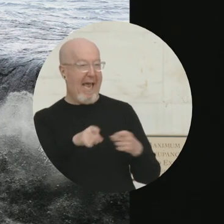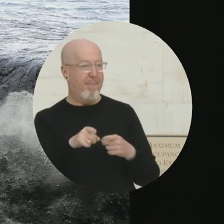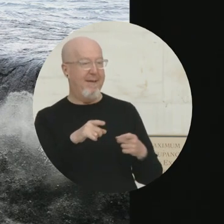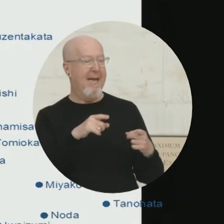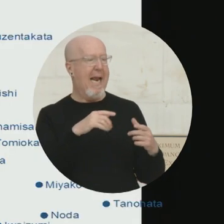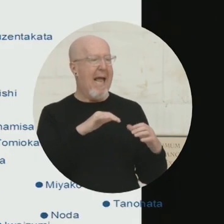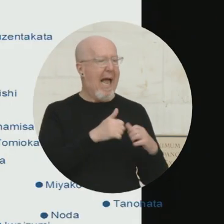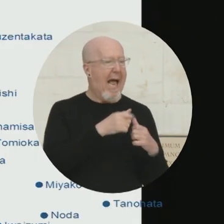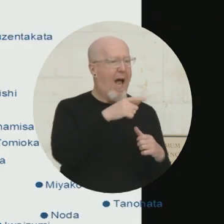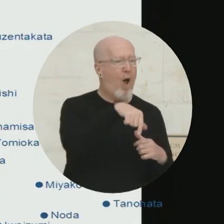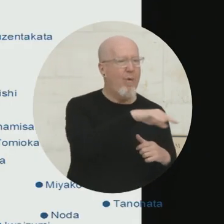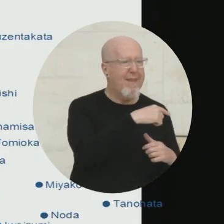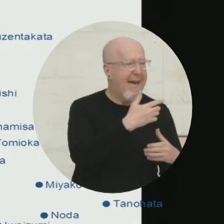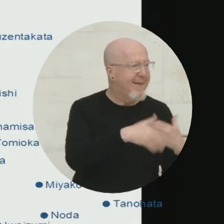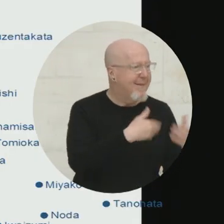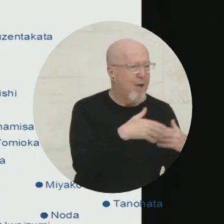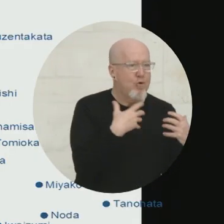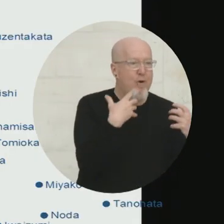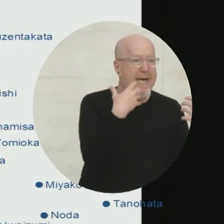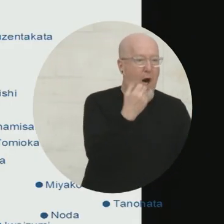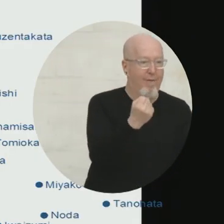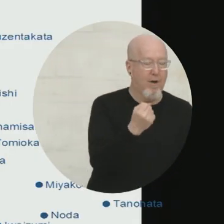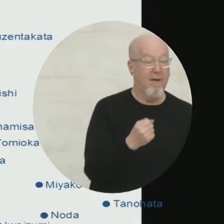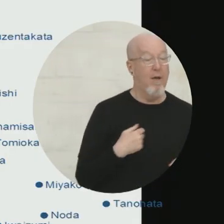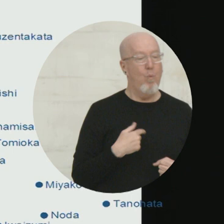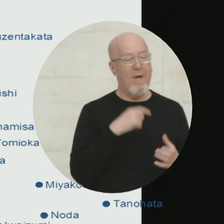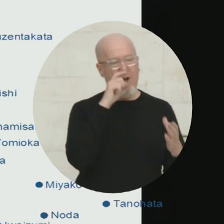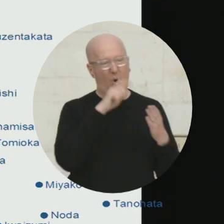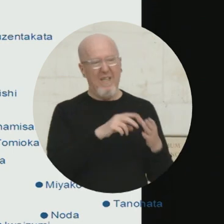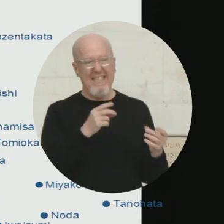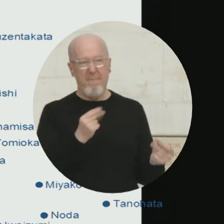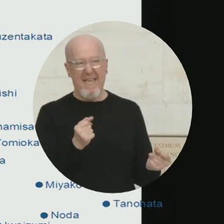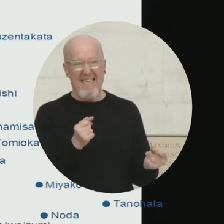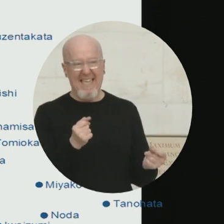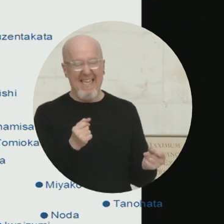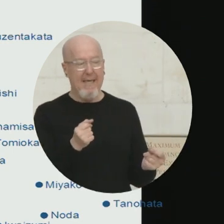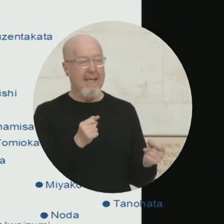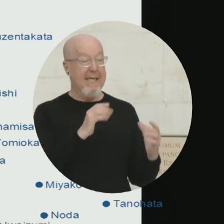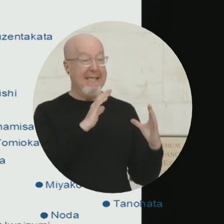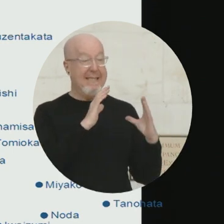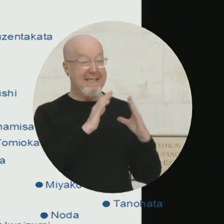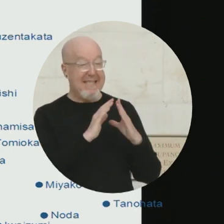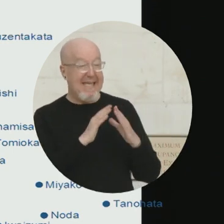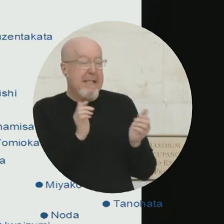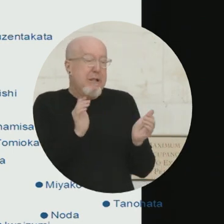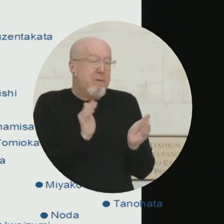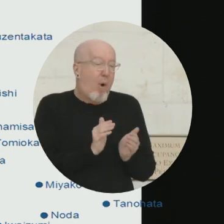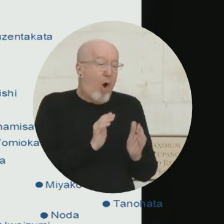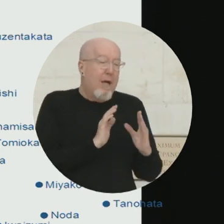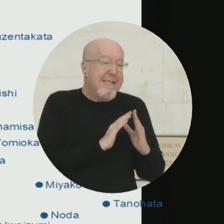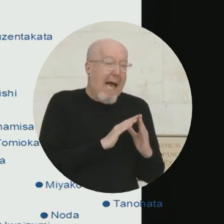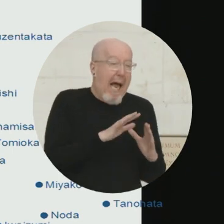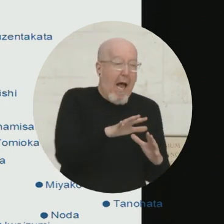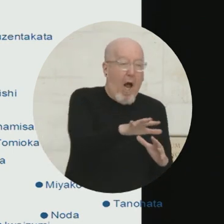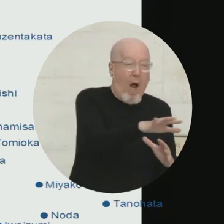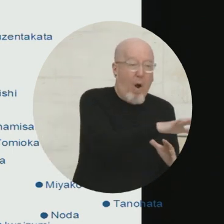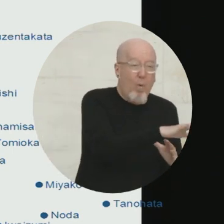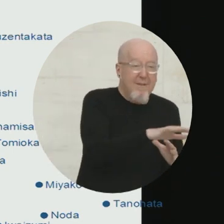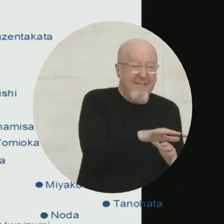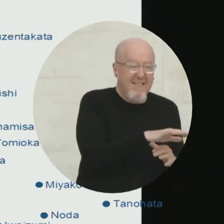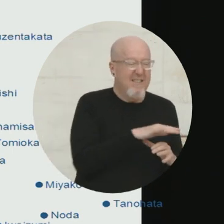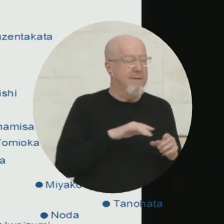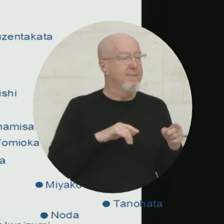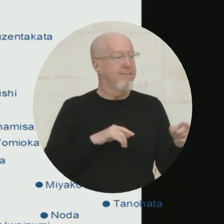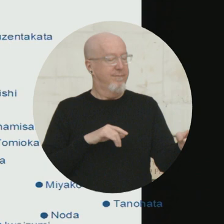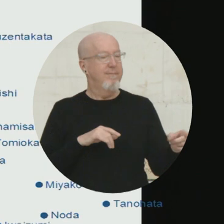didn't recover. We noticed immediately that across cities and towns in Tohoku, where the earthquake and tsunami